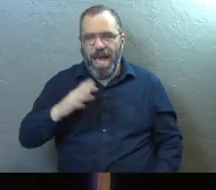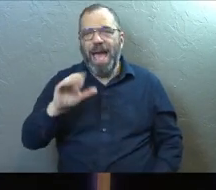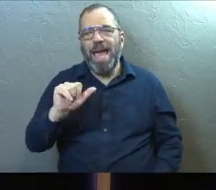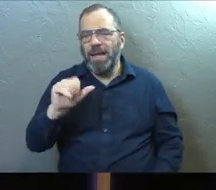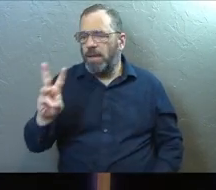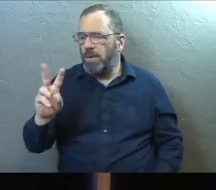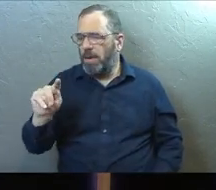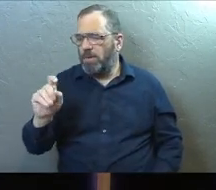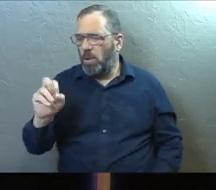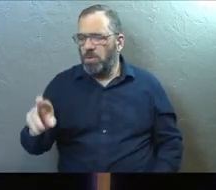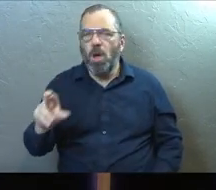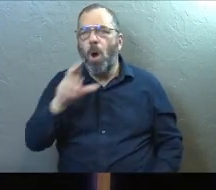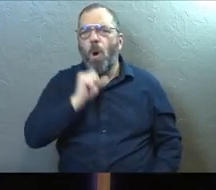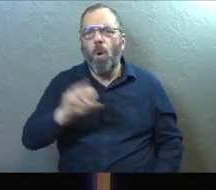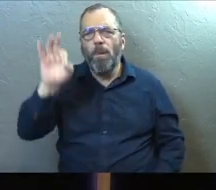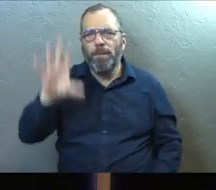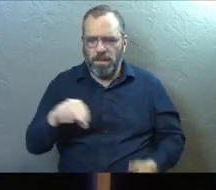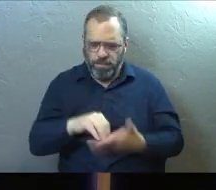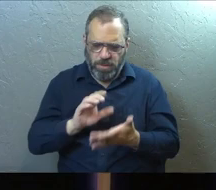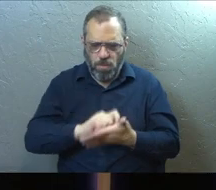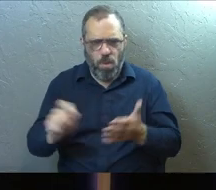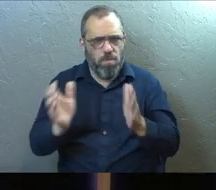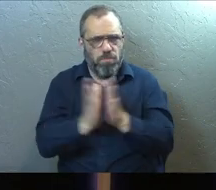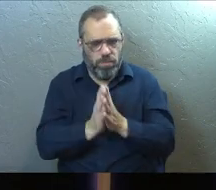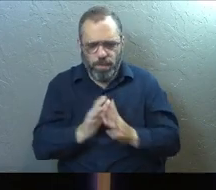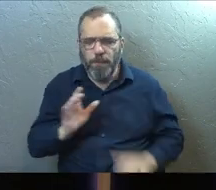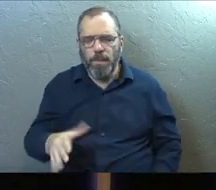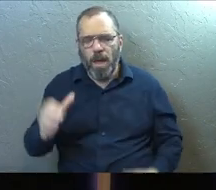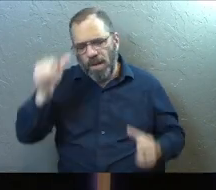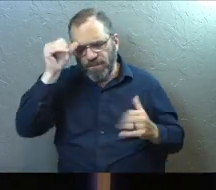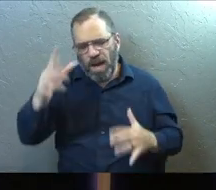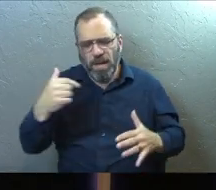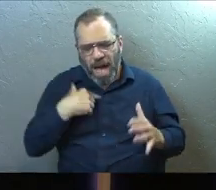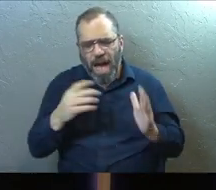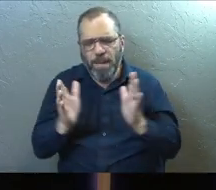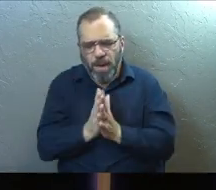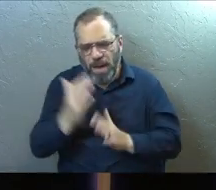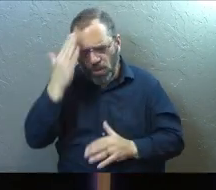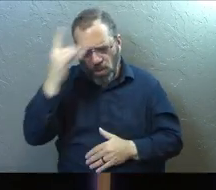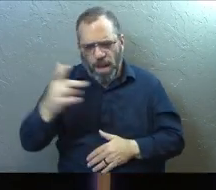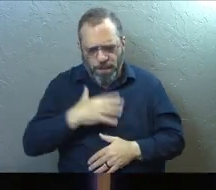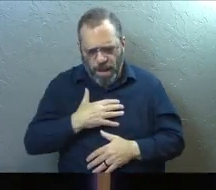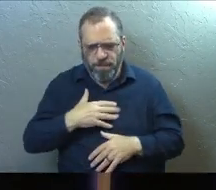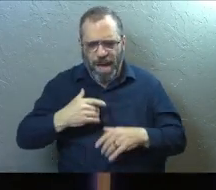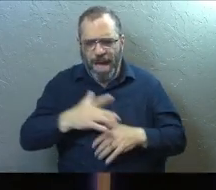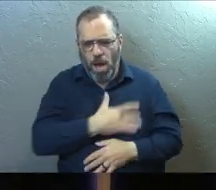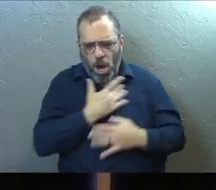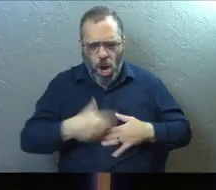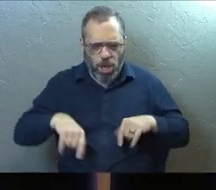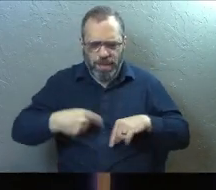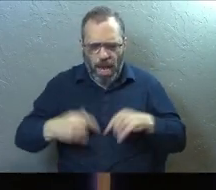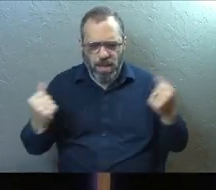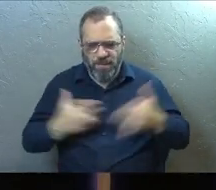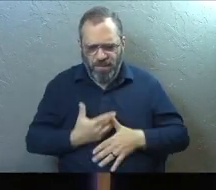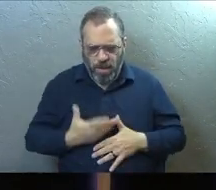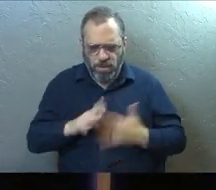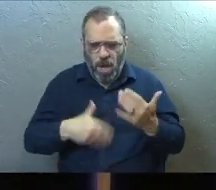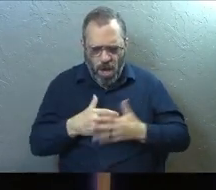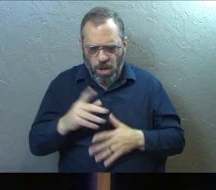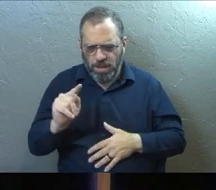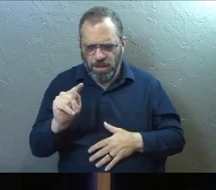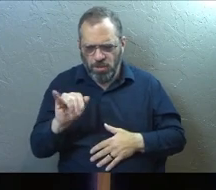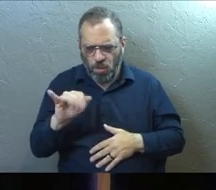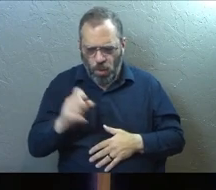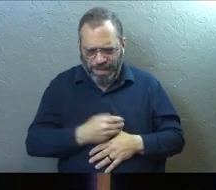Tozer said this old pastor. He wrote down this prayer. It's a beautiful, he says, father, I want to know thee, but my cowardly heart fears to give up its